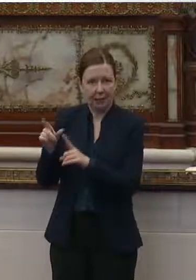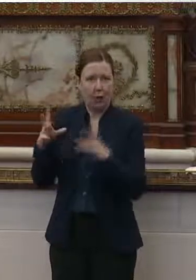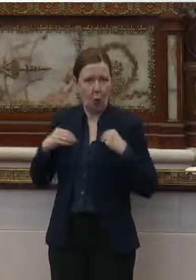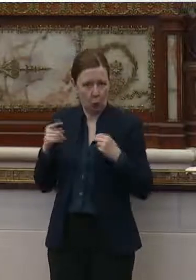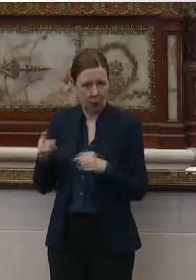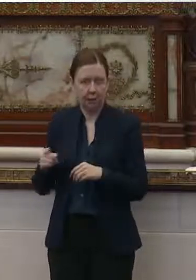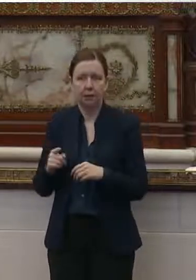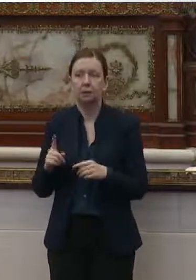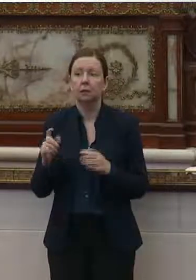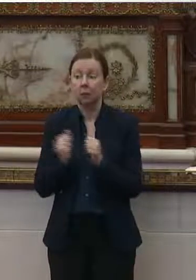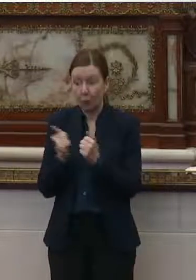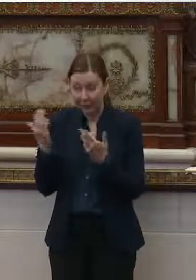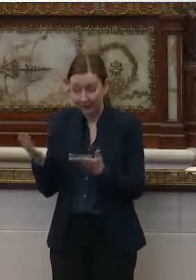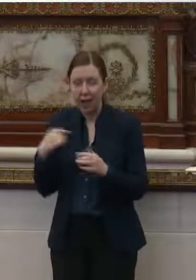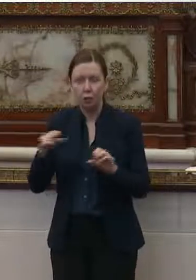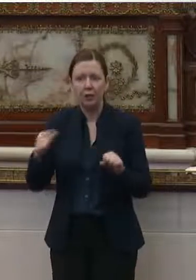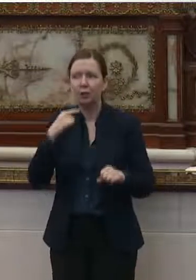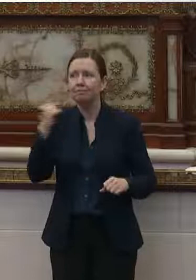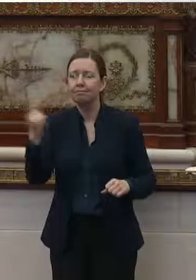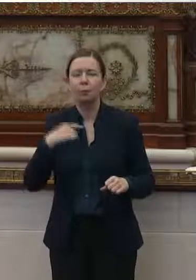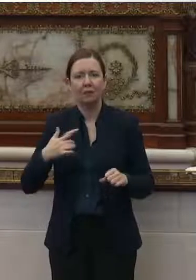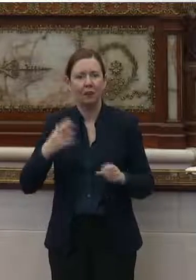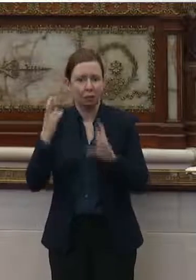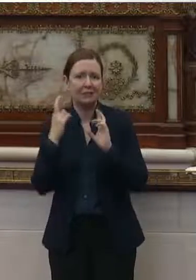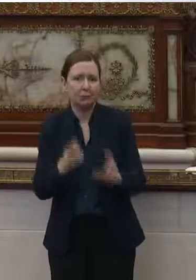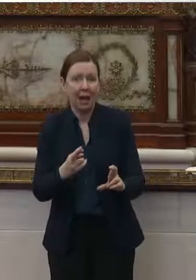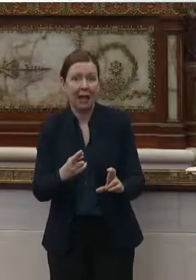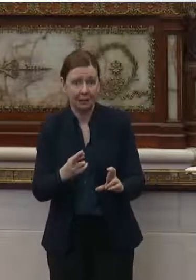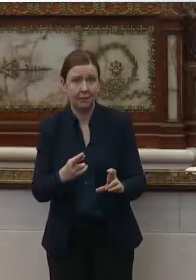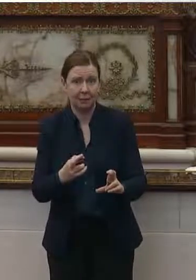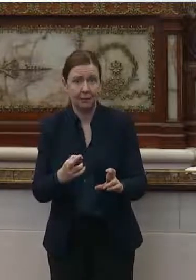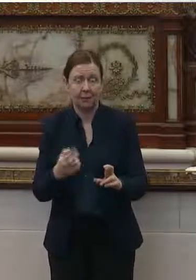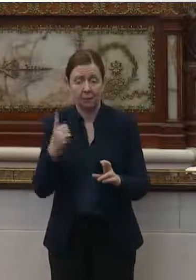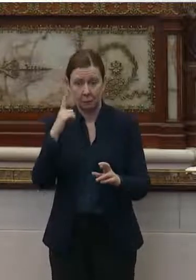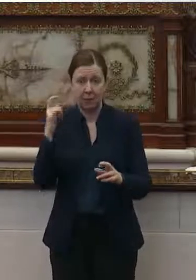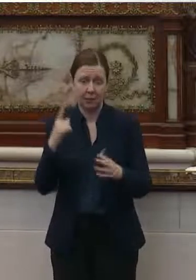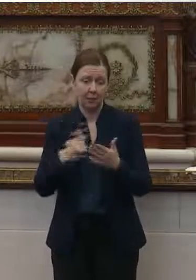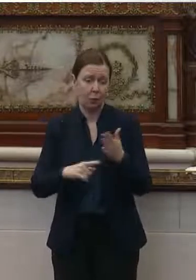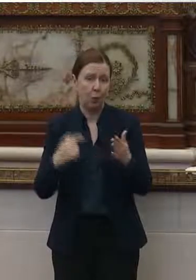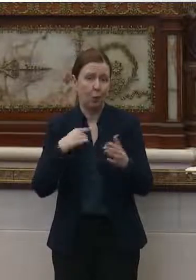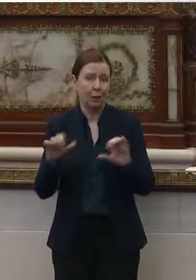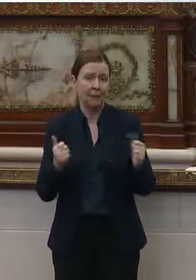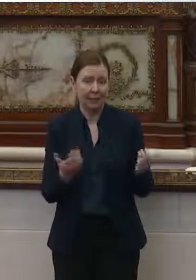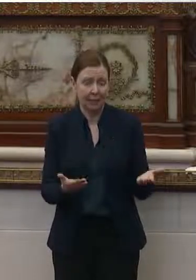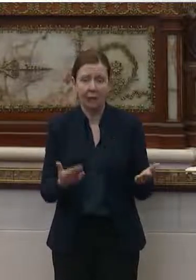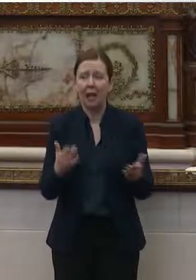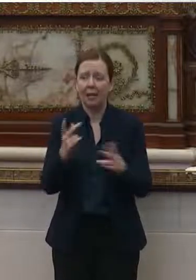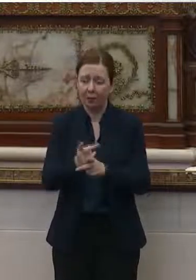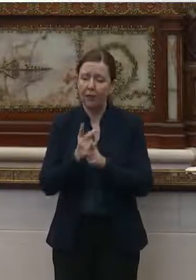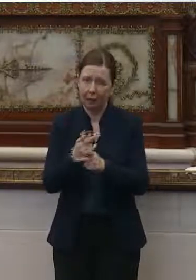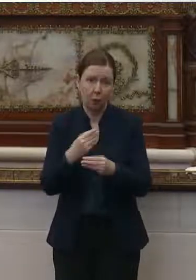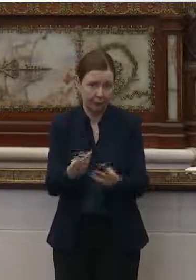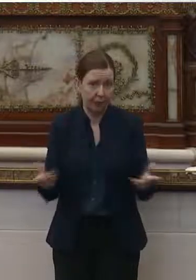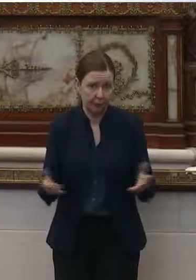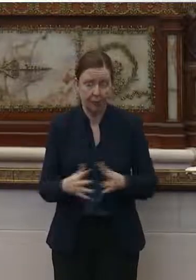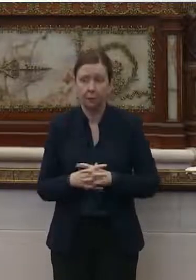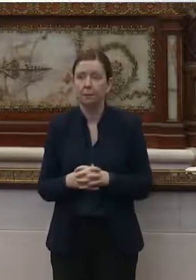we could at least say we felt respected for the job we did and the care we delivered.